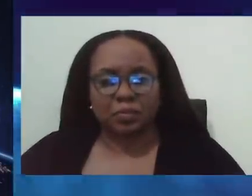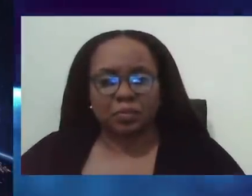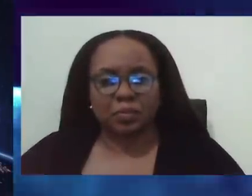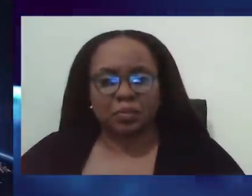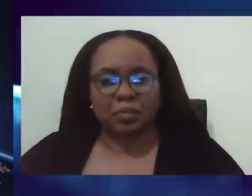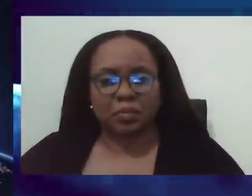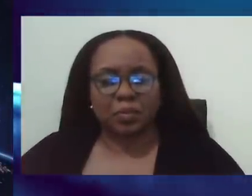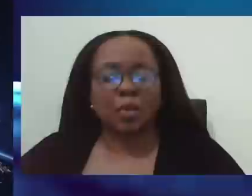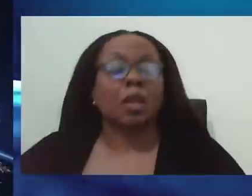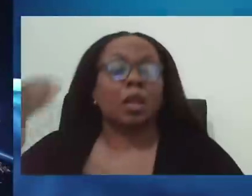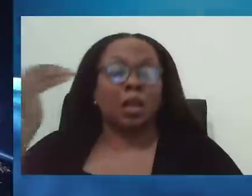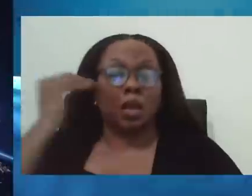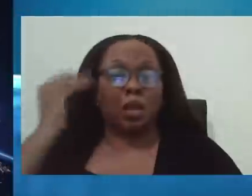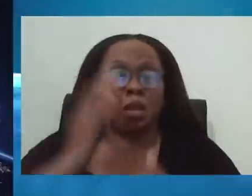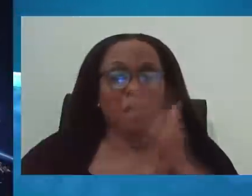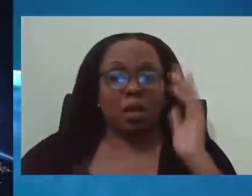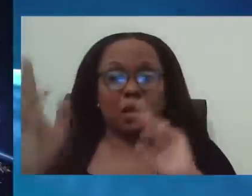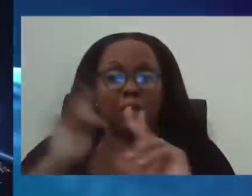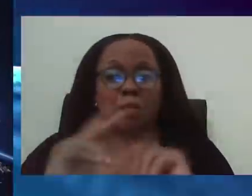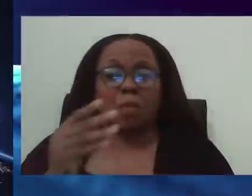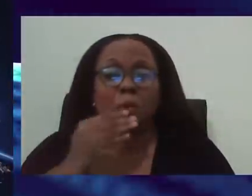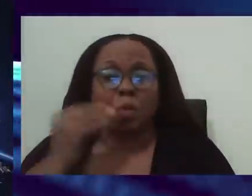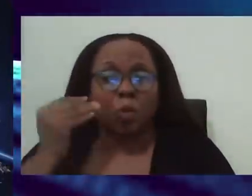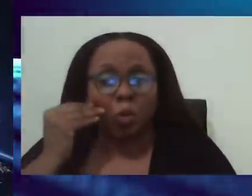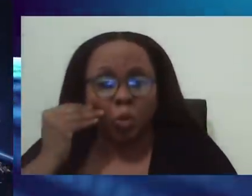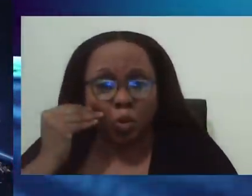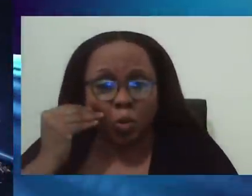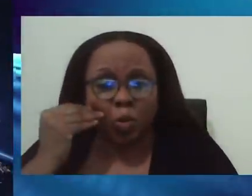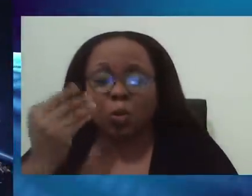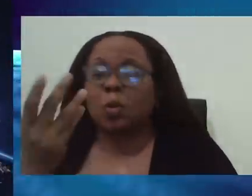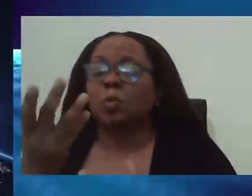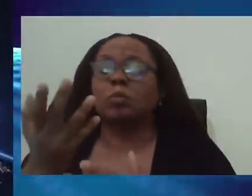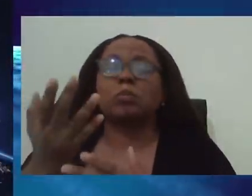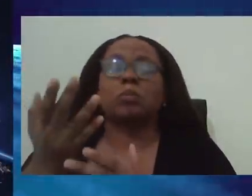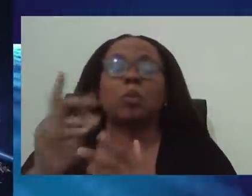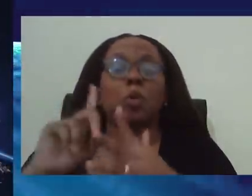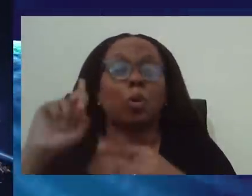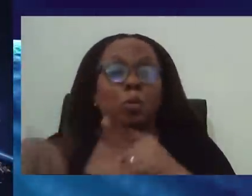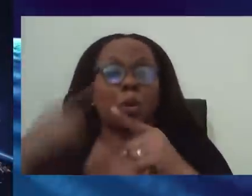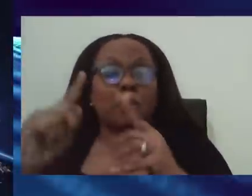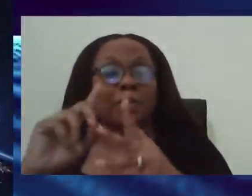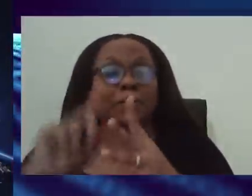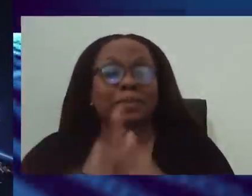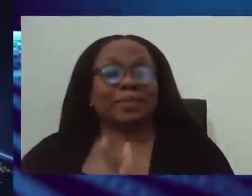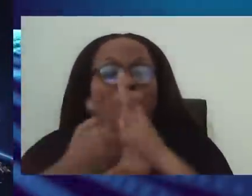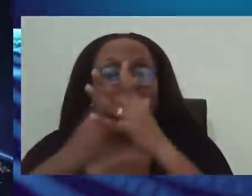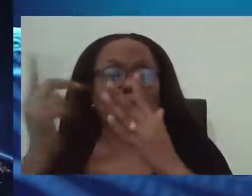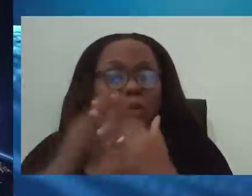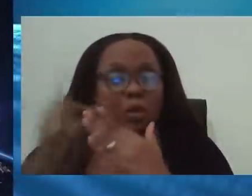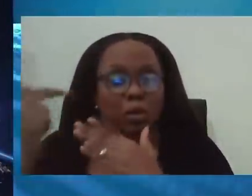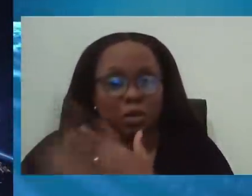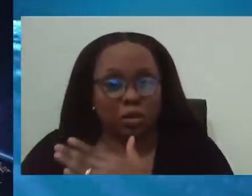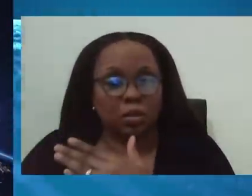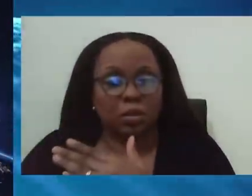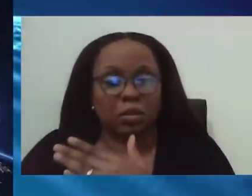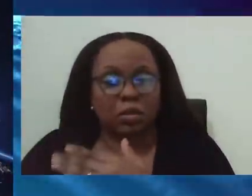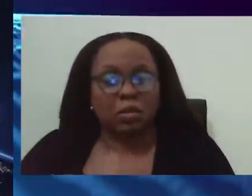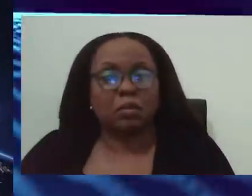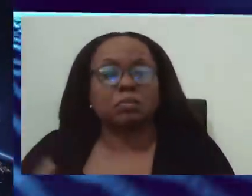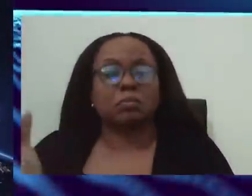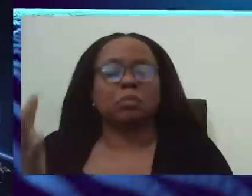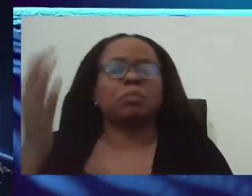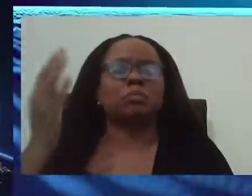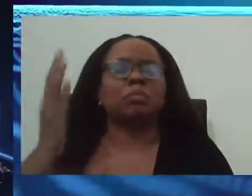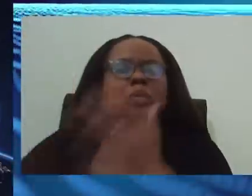launch of the home isolation program. A few of them on a case-by-case basis where they would have thought that it was essentially safe for